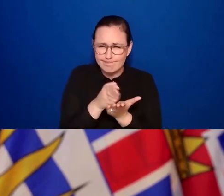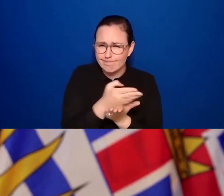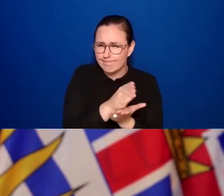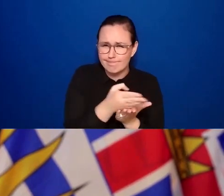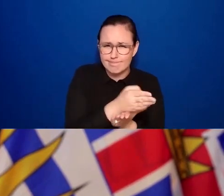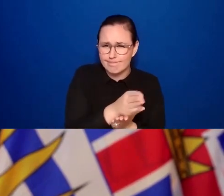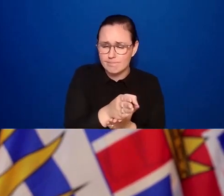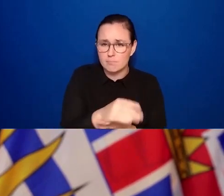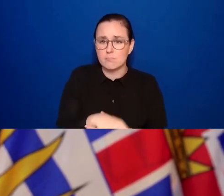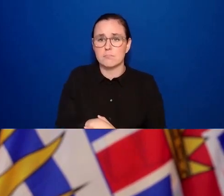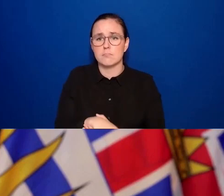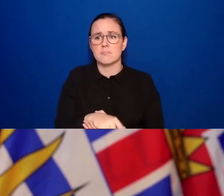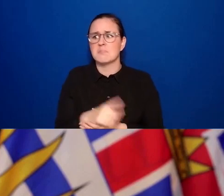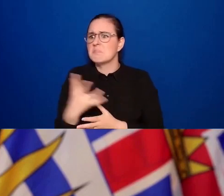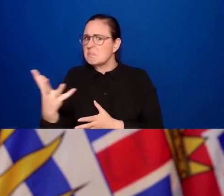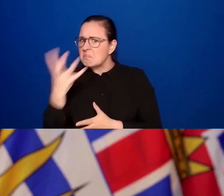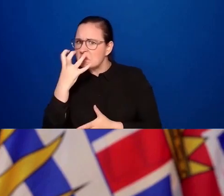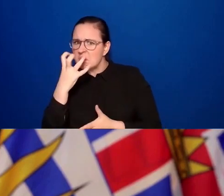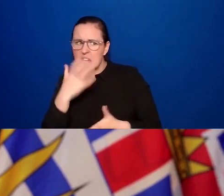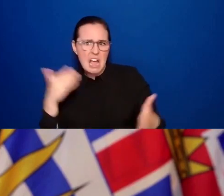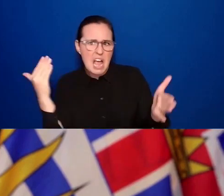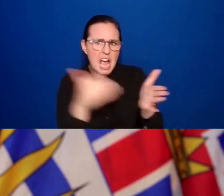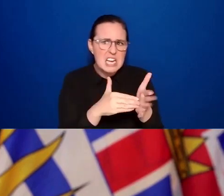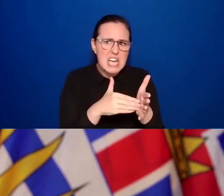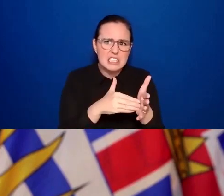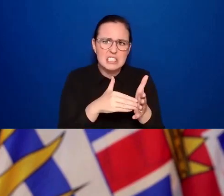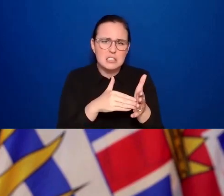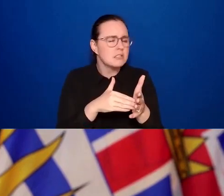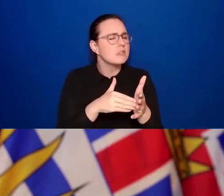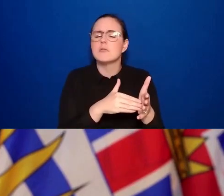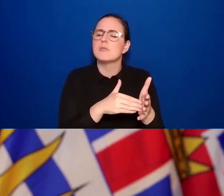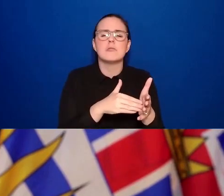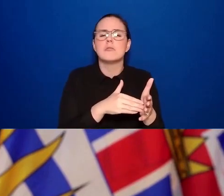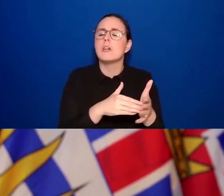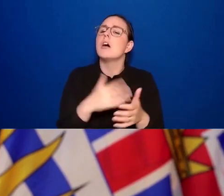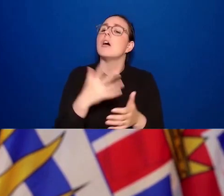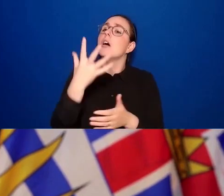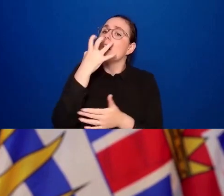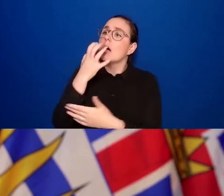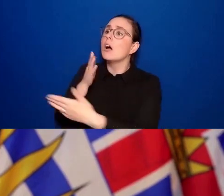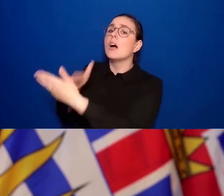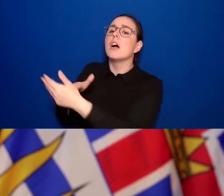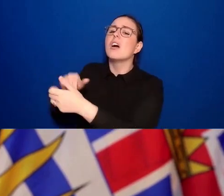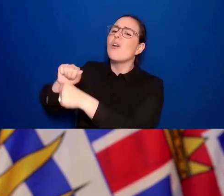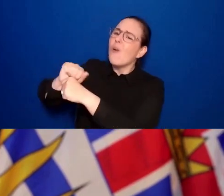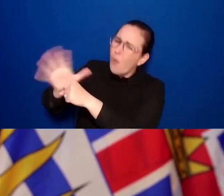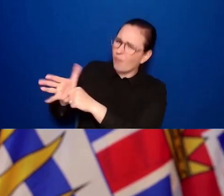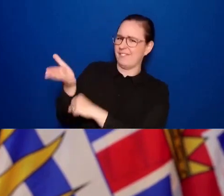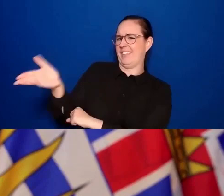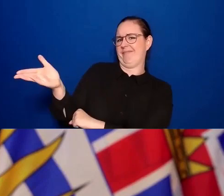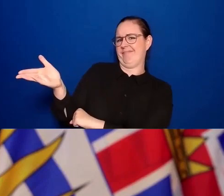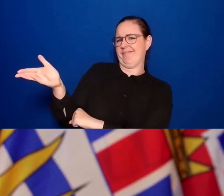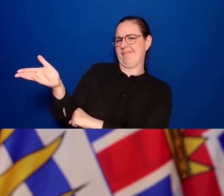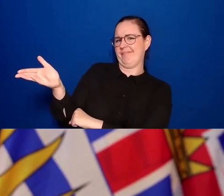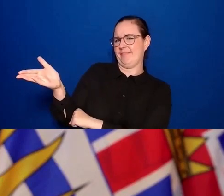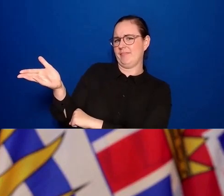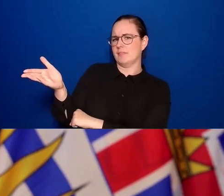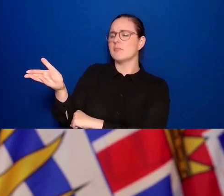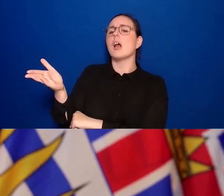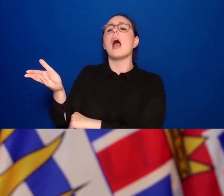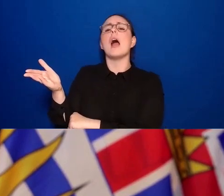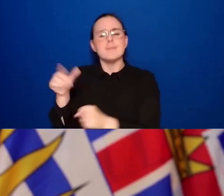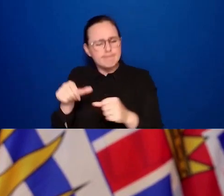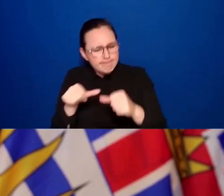other. And let's continue to support each other. Whether that's supporting your loved local arts organization, your sports club, your local